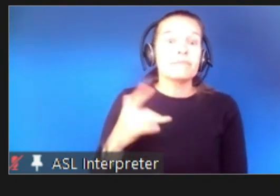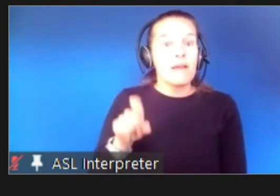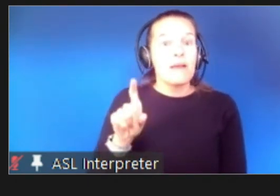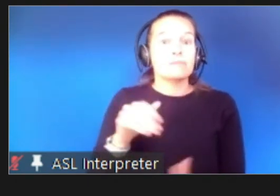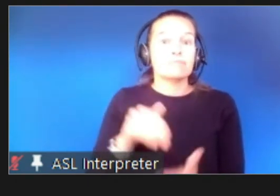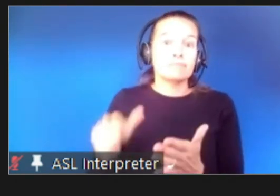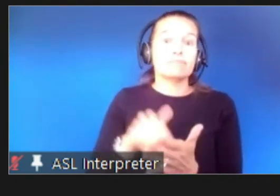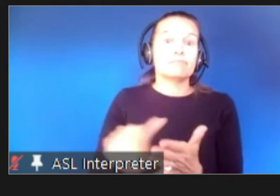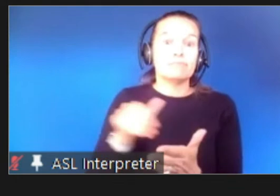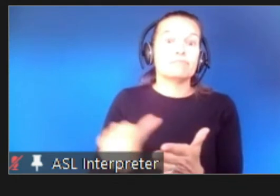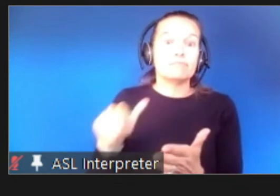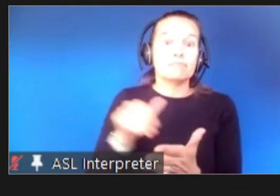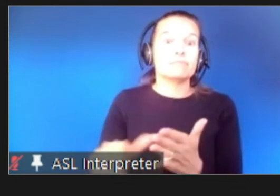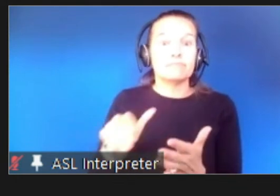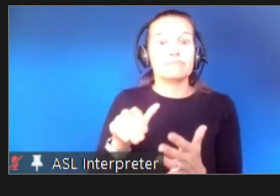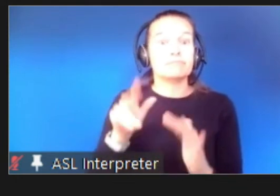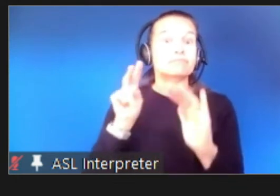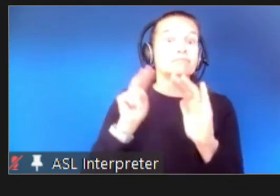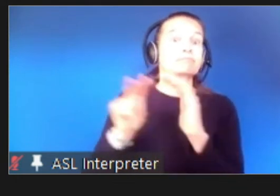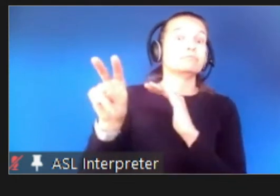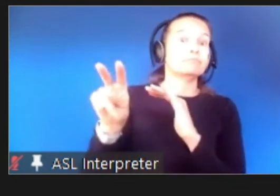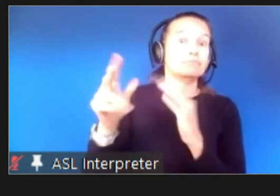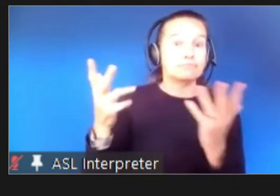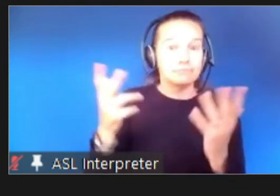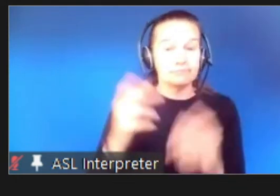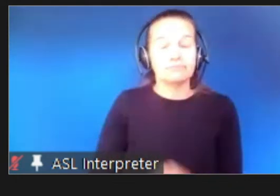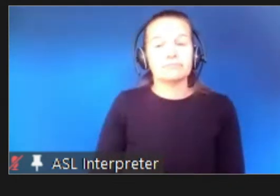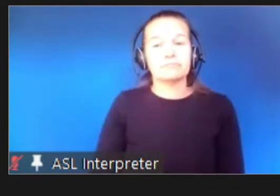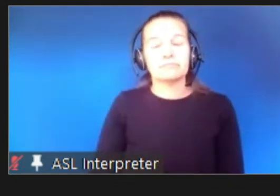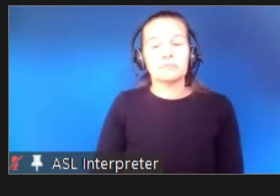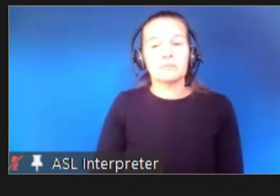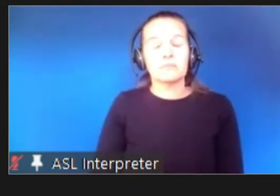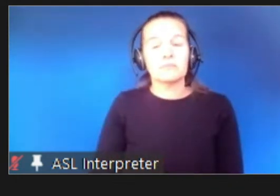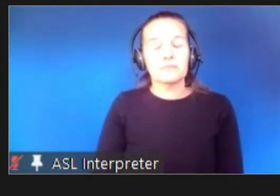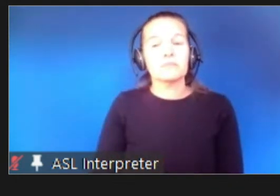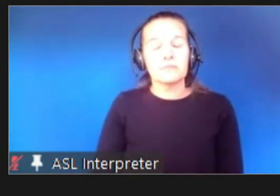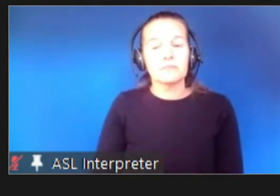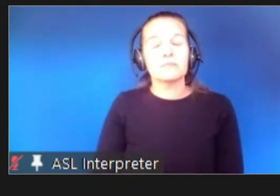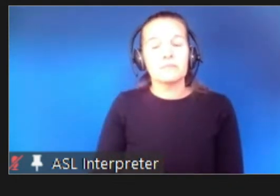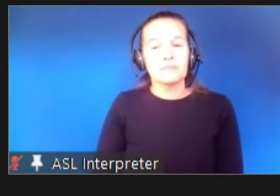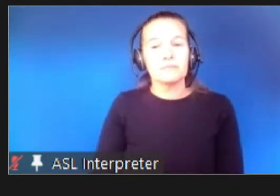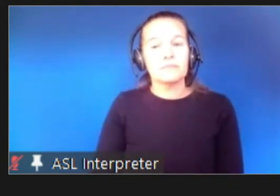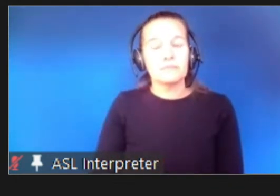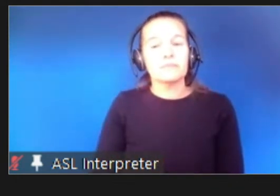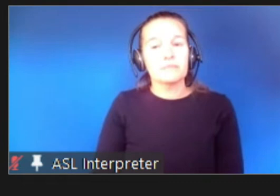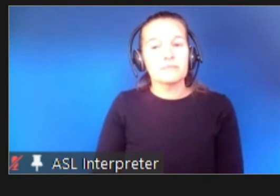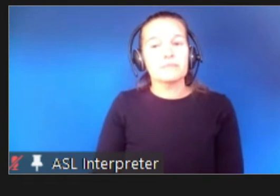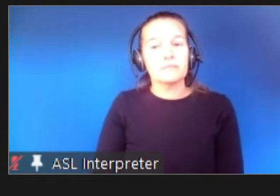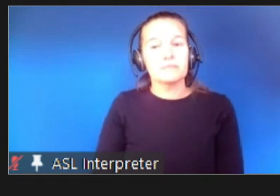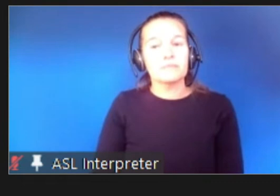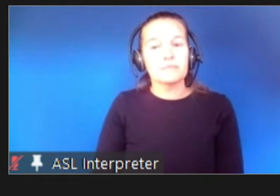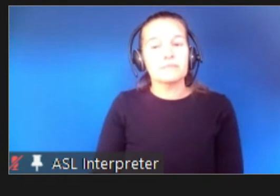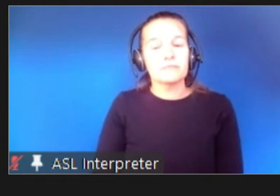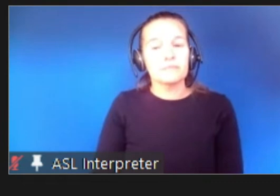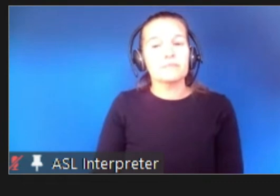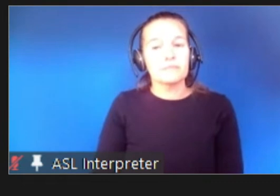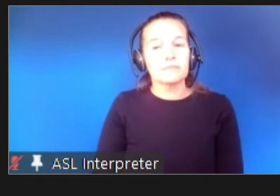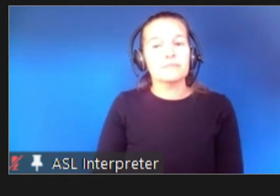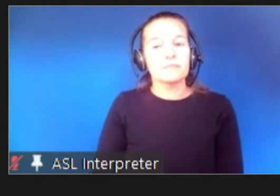um to pull out your crystal ball but uh what what are we looking at um